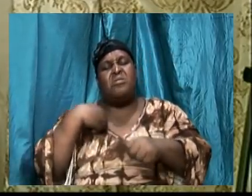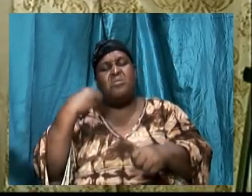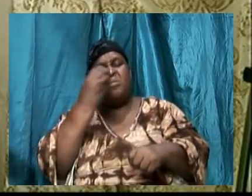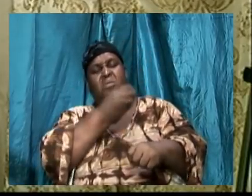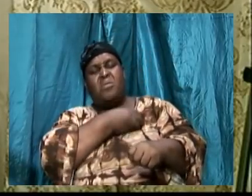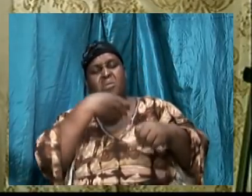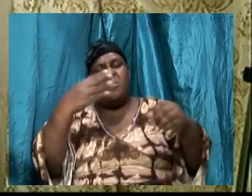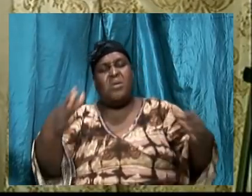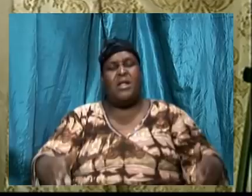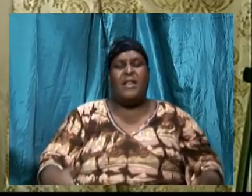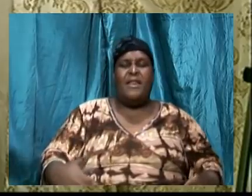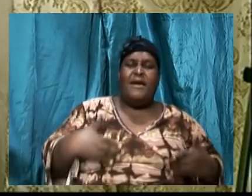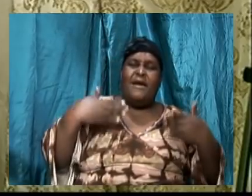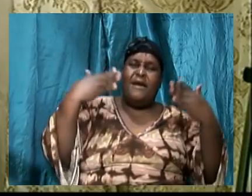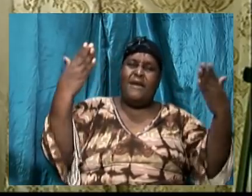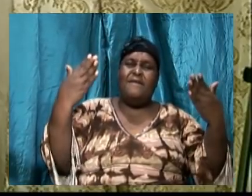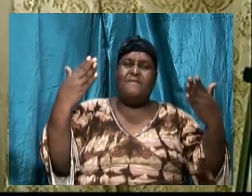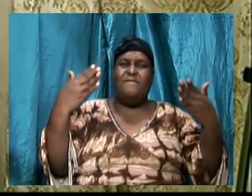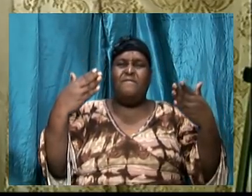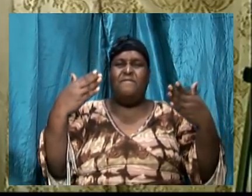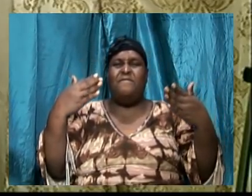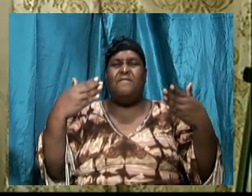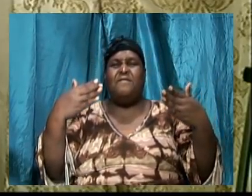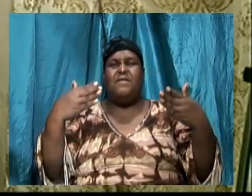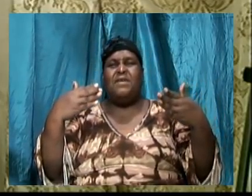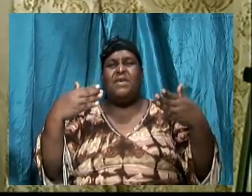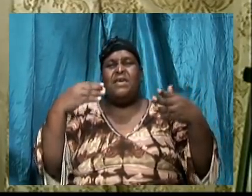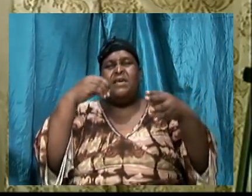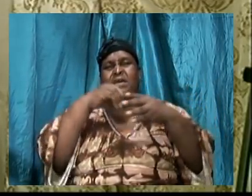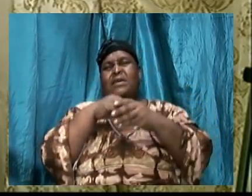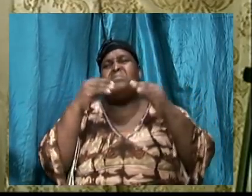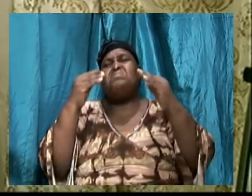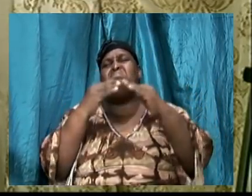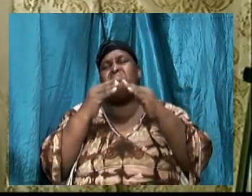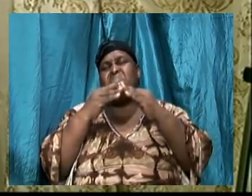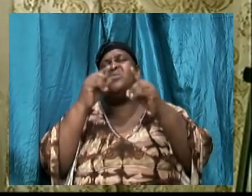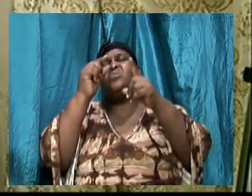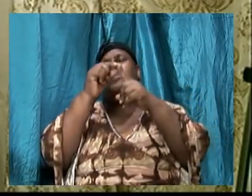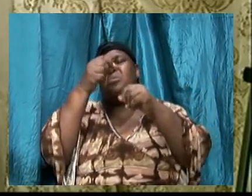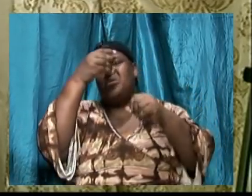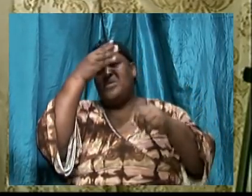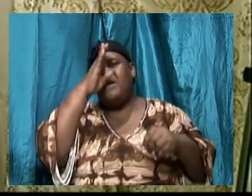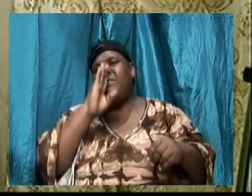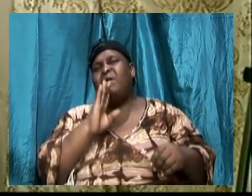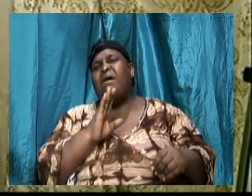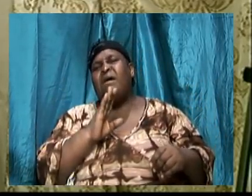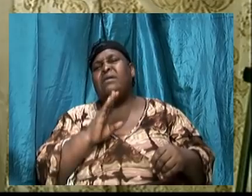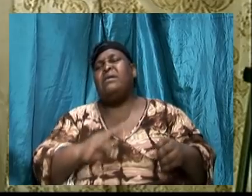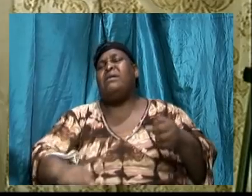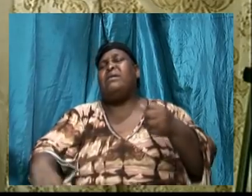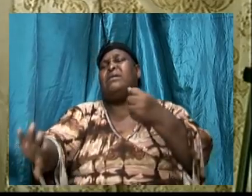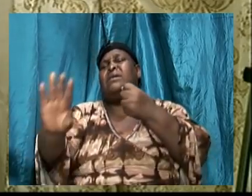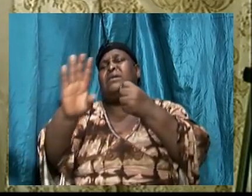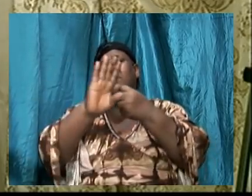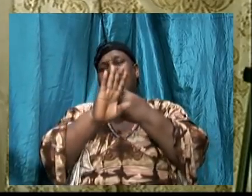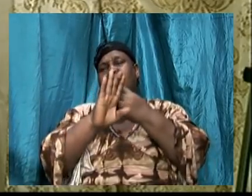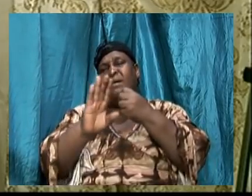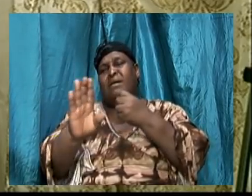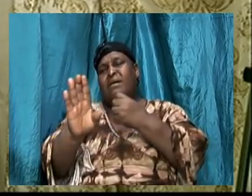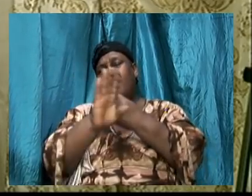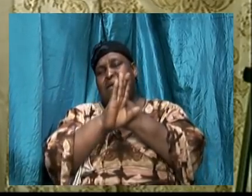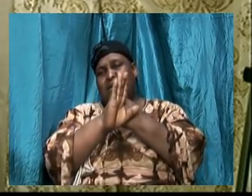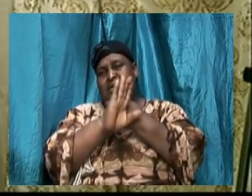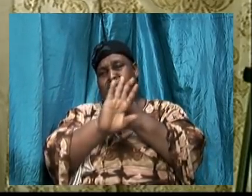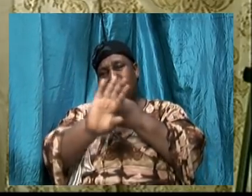can then save God ourselves against the onslaught of the enemy. And I thank God for his word because